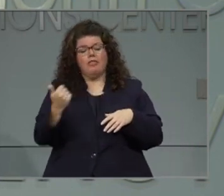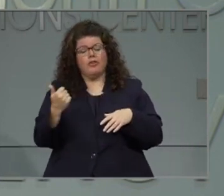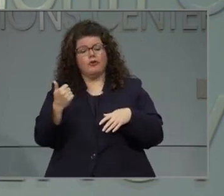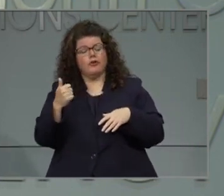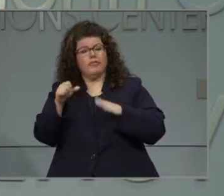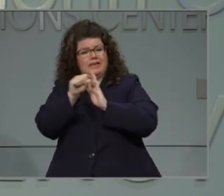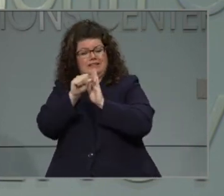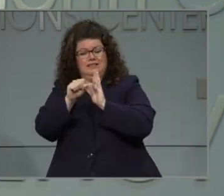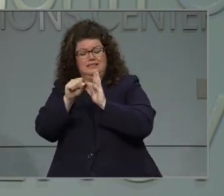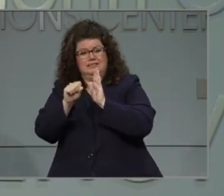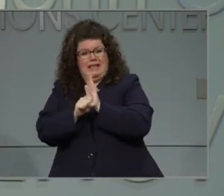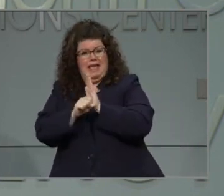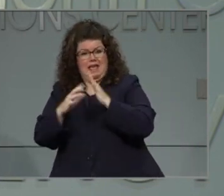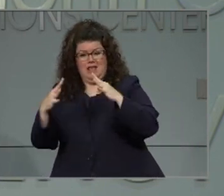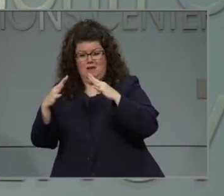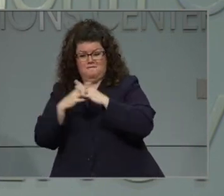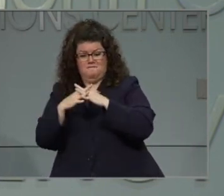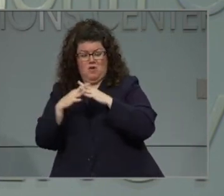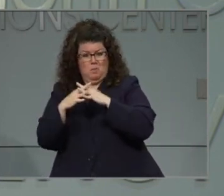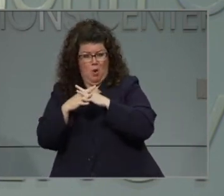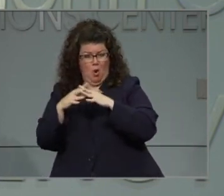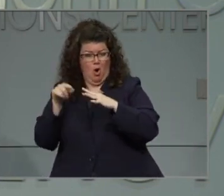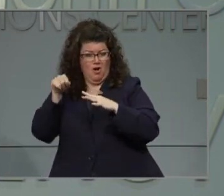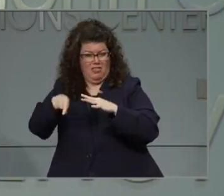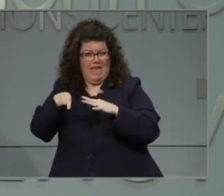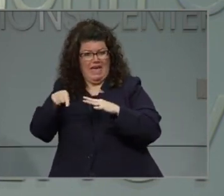about being able to watch their students play?